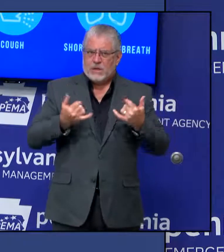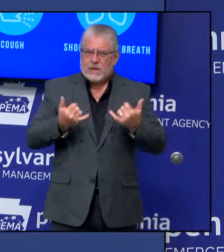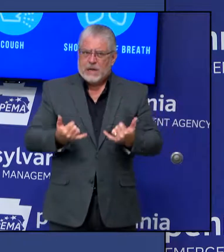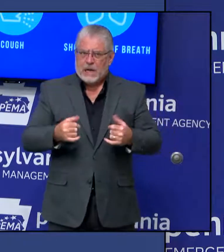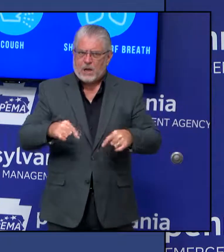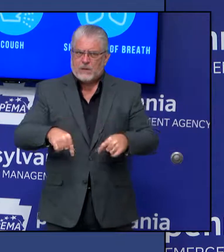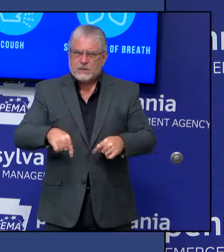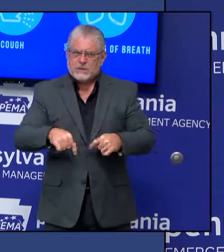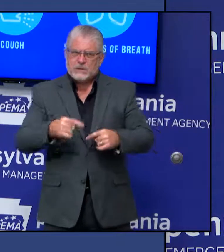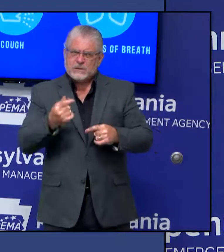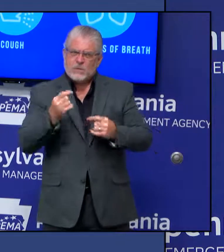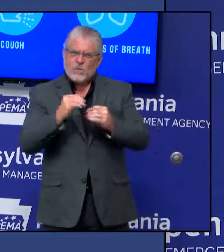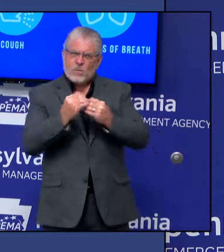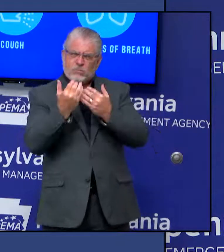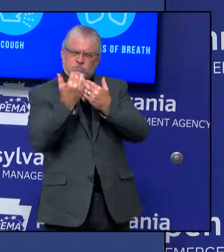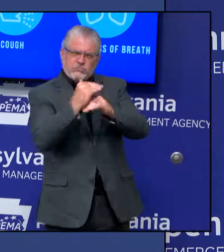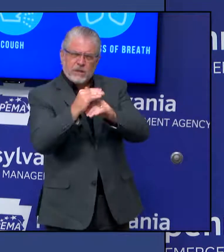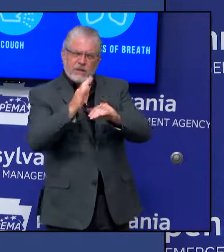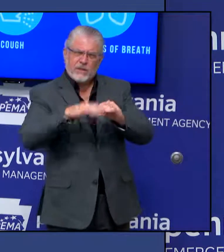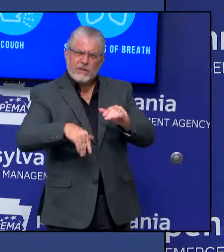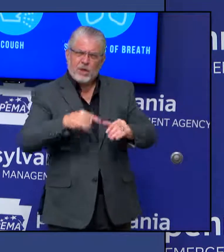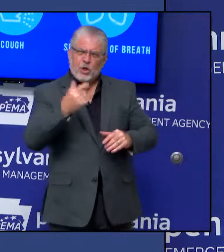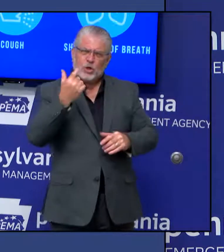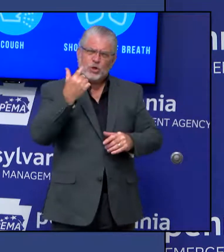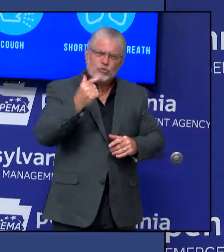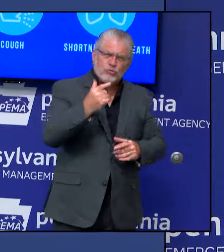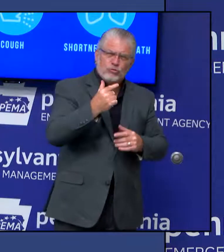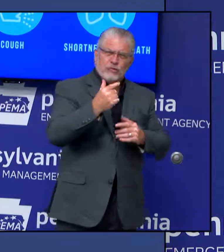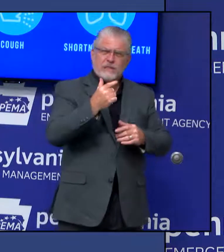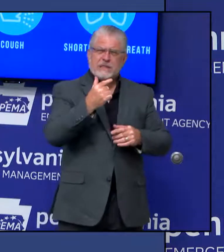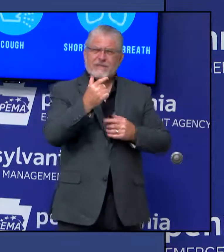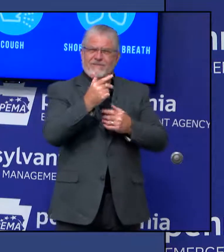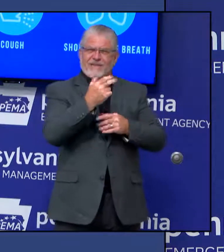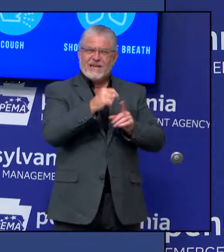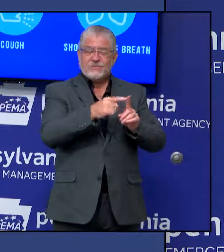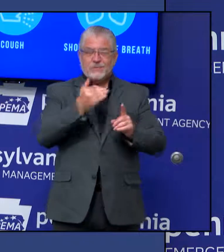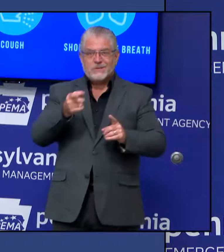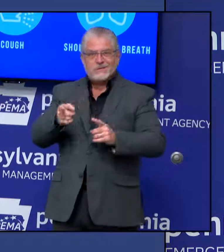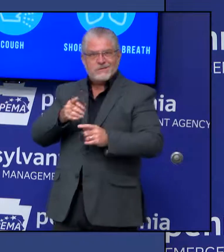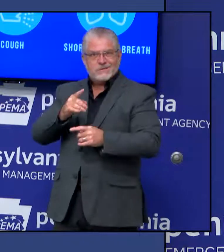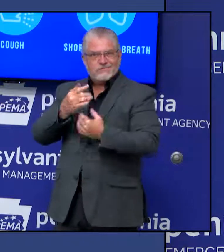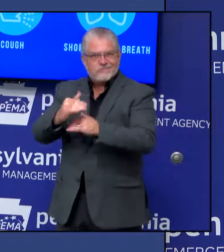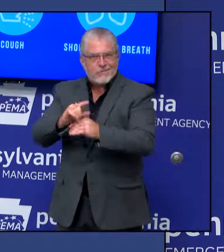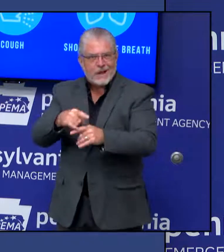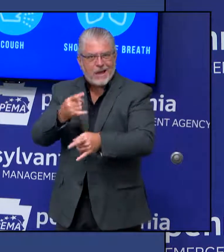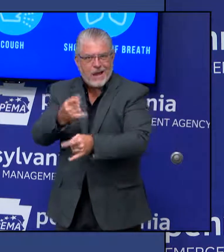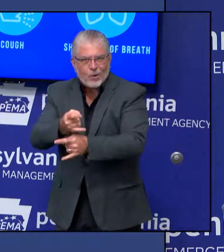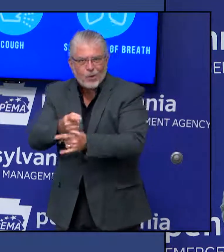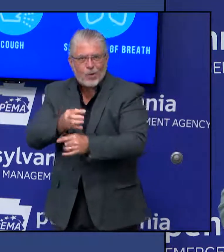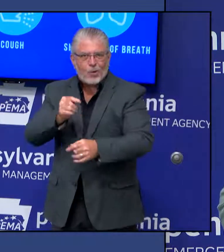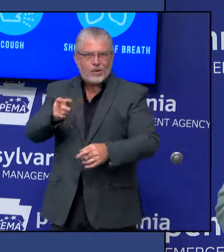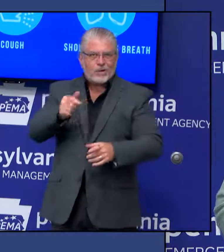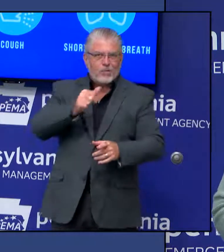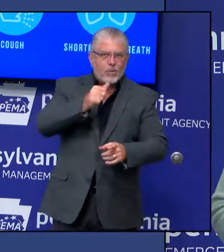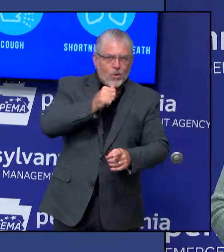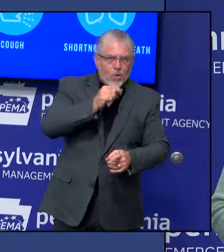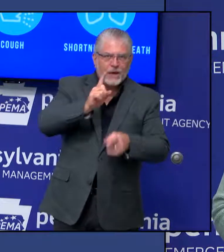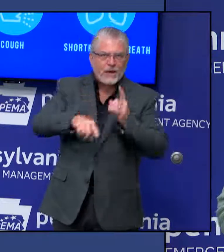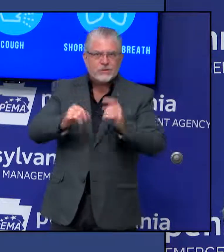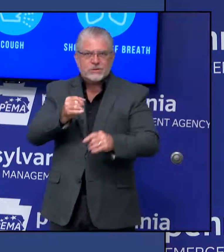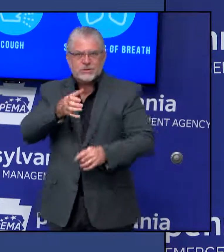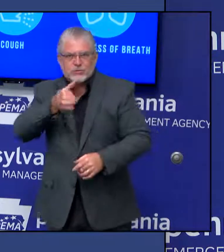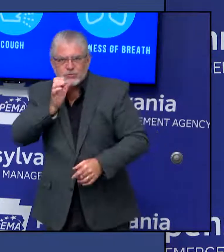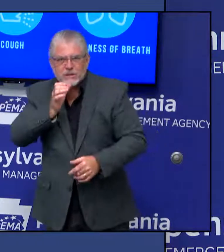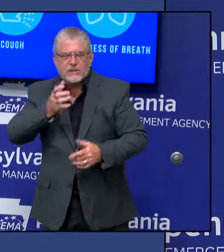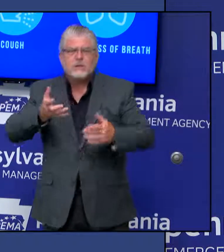I believe, in terms of bar service and stuff like that. And I think it's 10 p.m. cutoff for Apple. Right. So, with more people out, are you